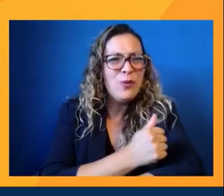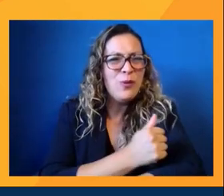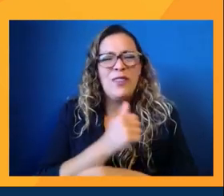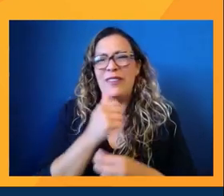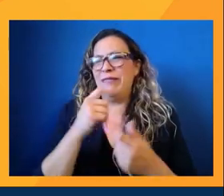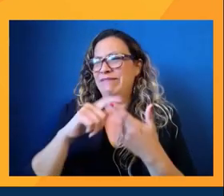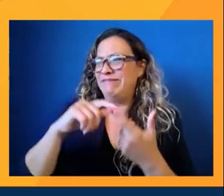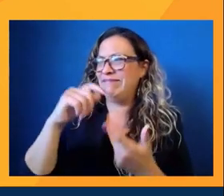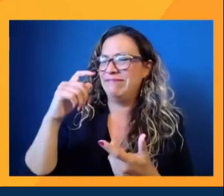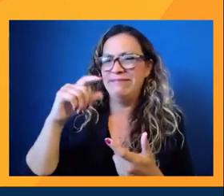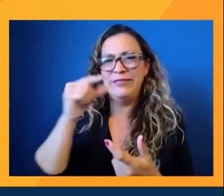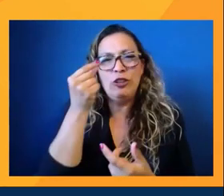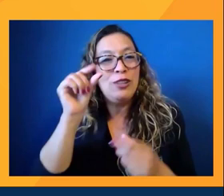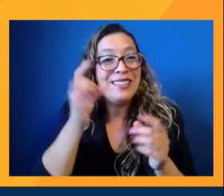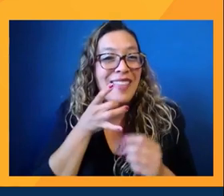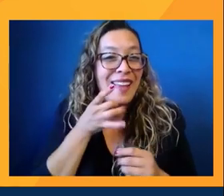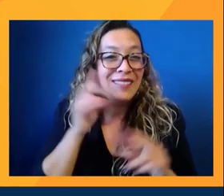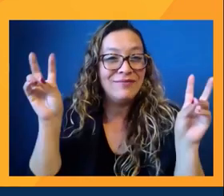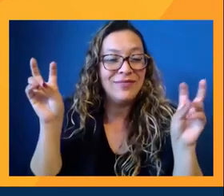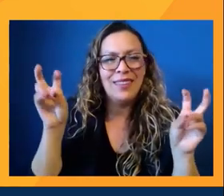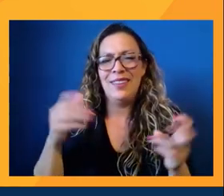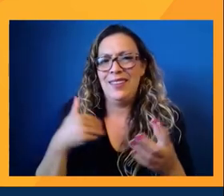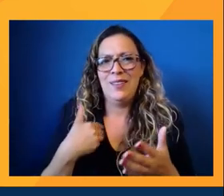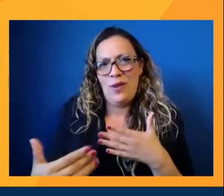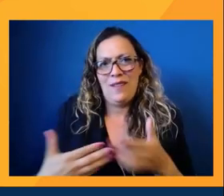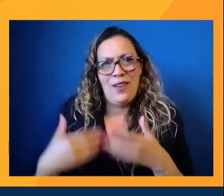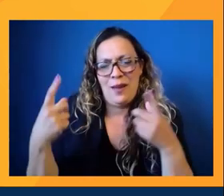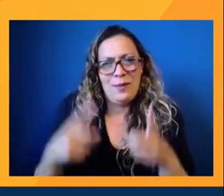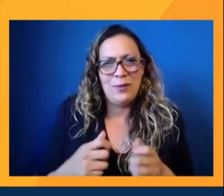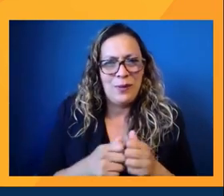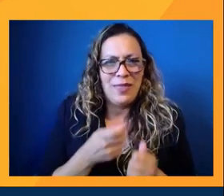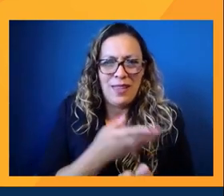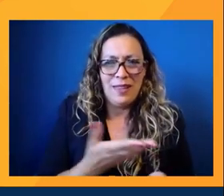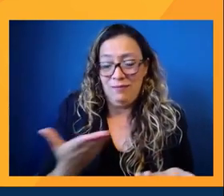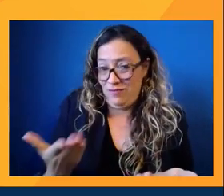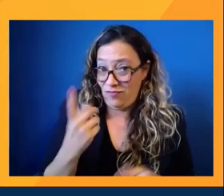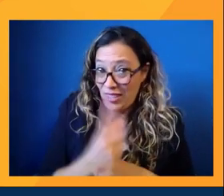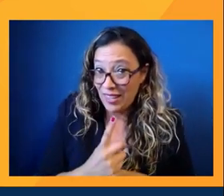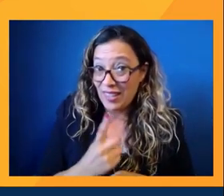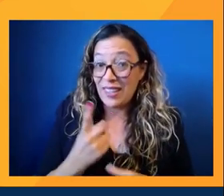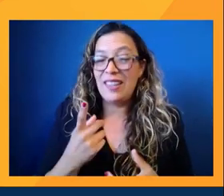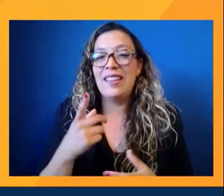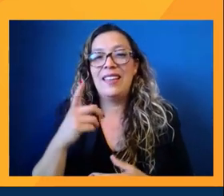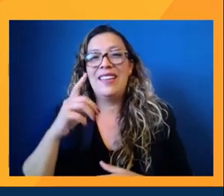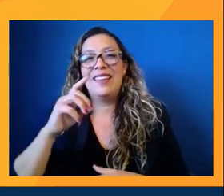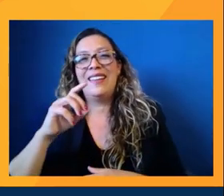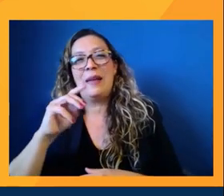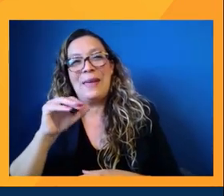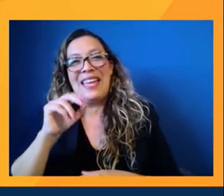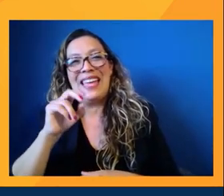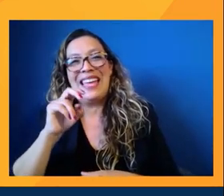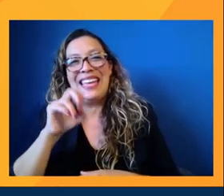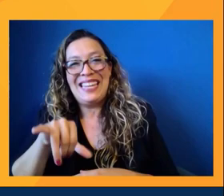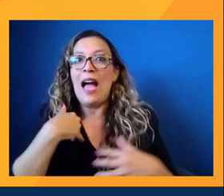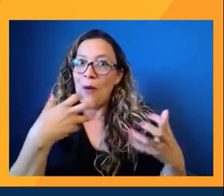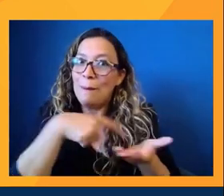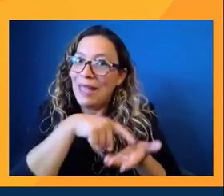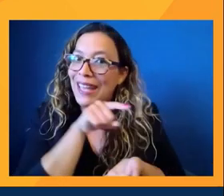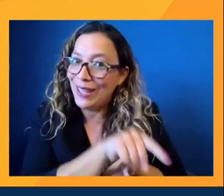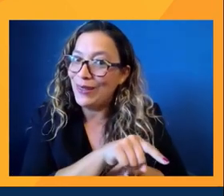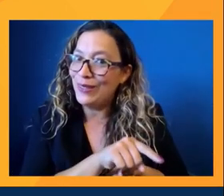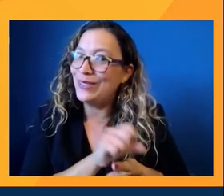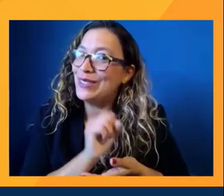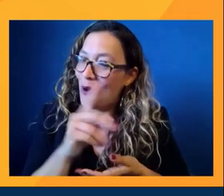who knows what might come of that? Right. But I want to pay you. So, you know, like, get it,